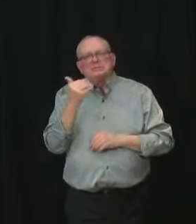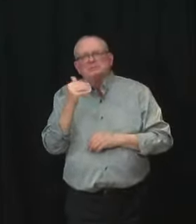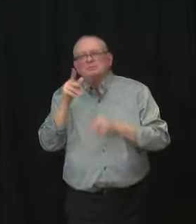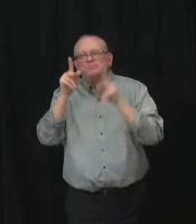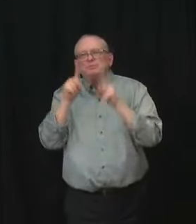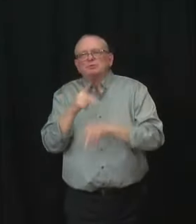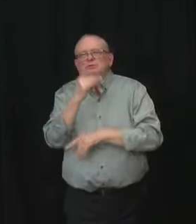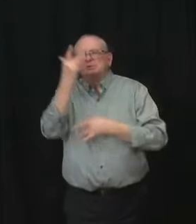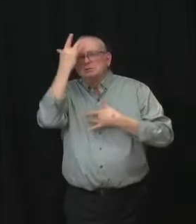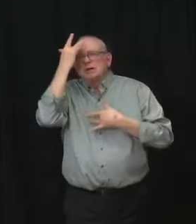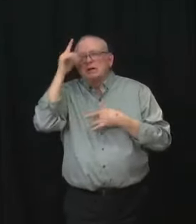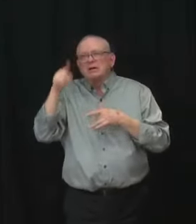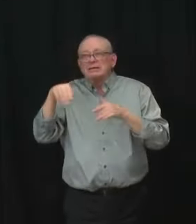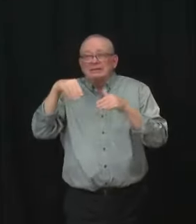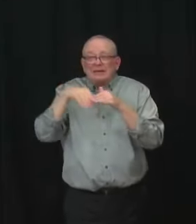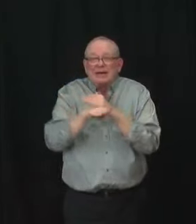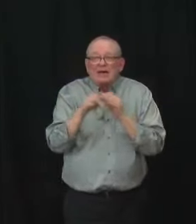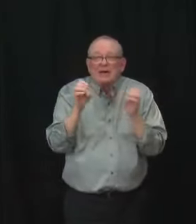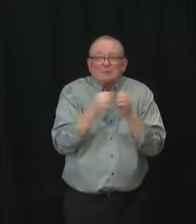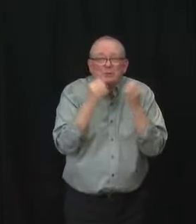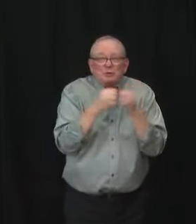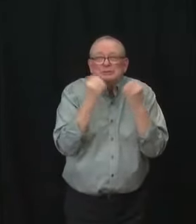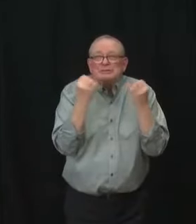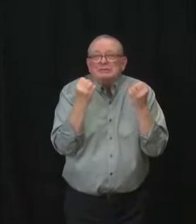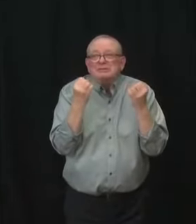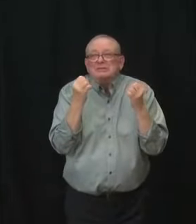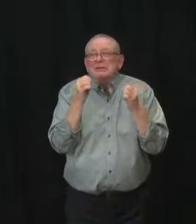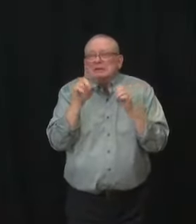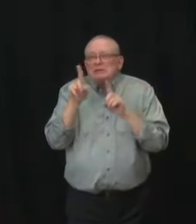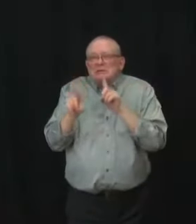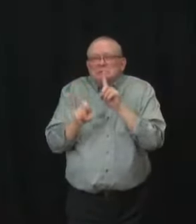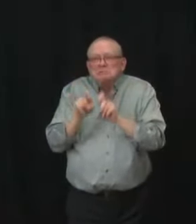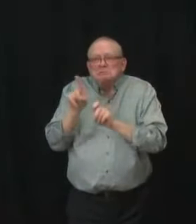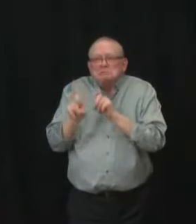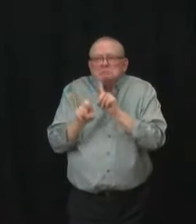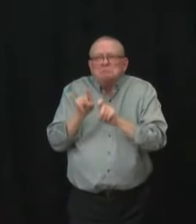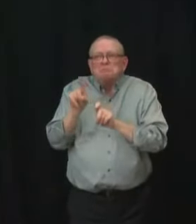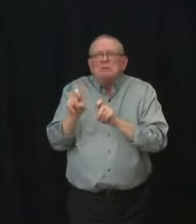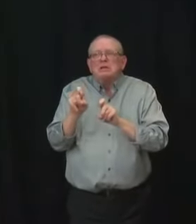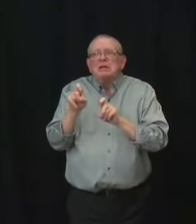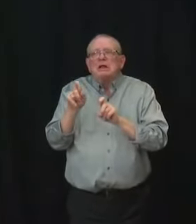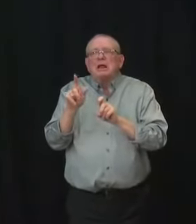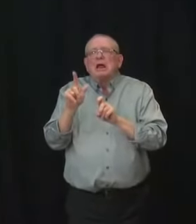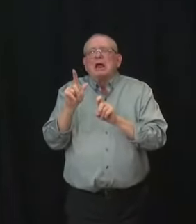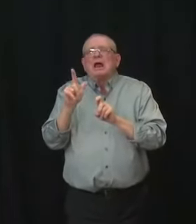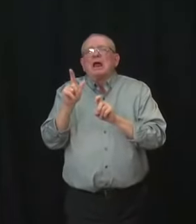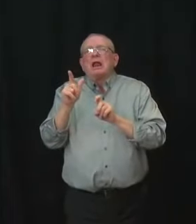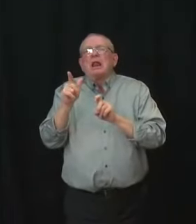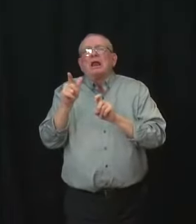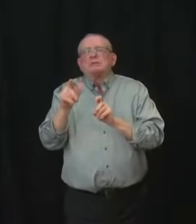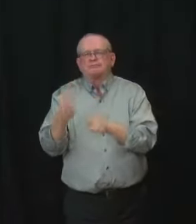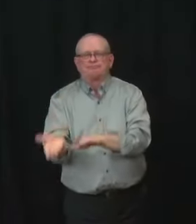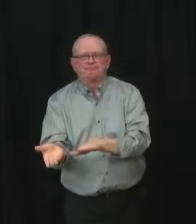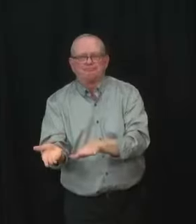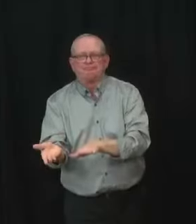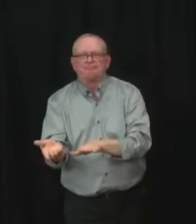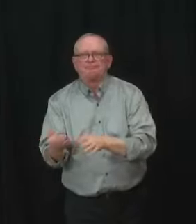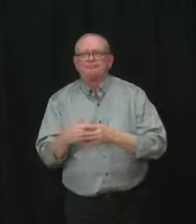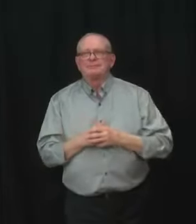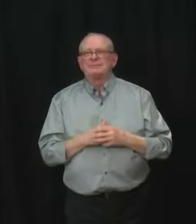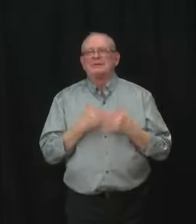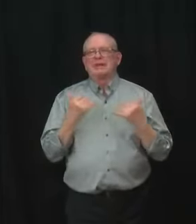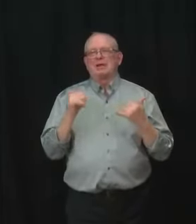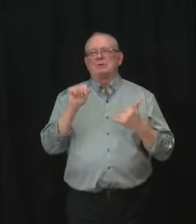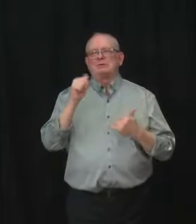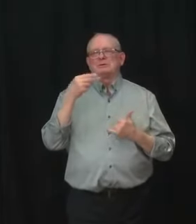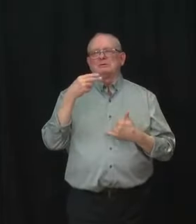and then and sadly passed away. I'm, you know, taking this matter very seriously. I've asked AHS for a report and they're looking into it at this point in time.